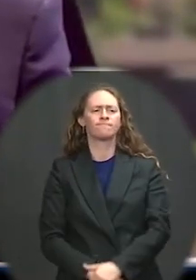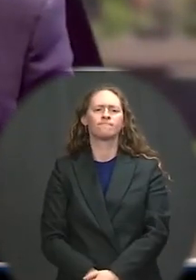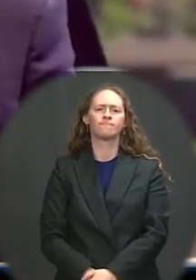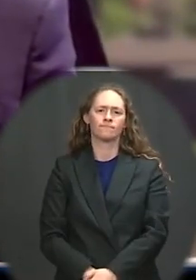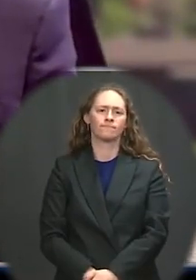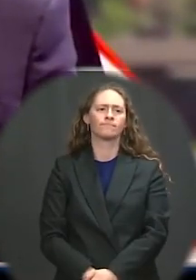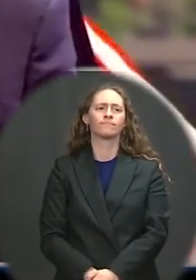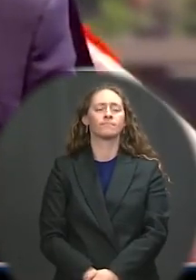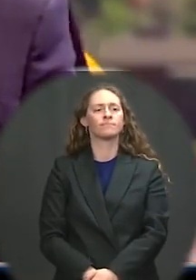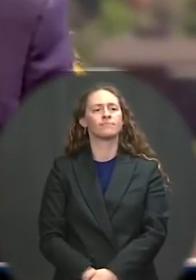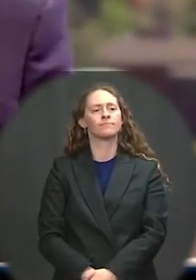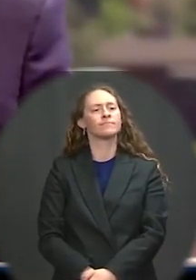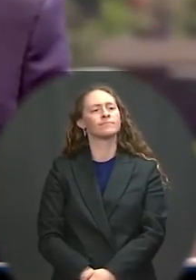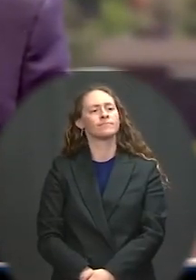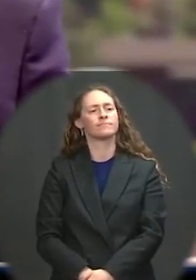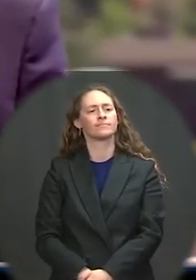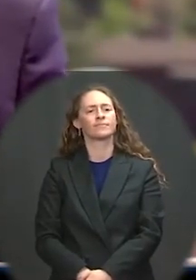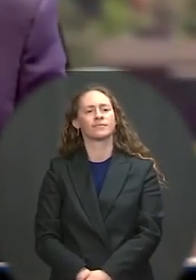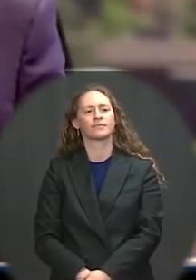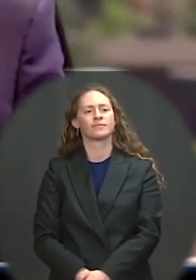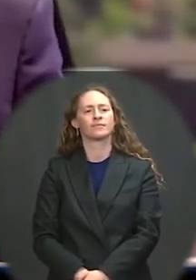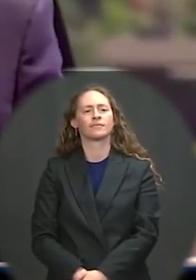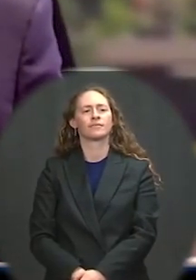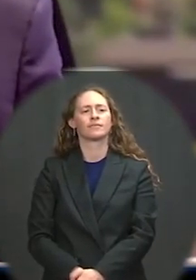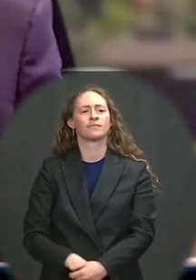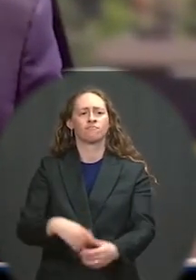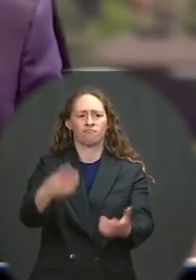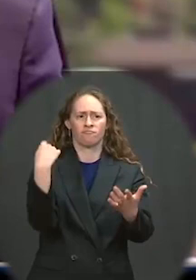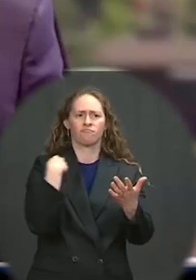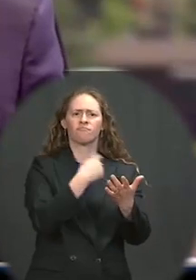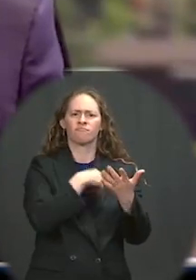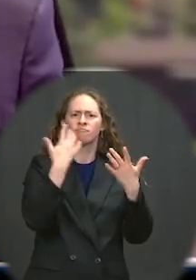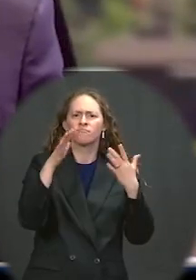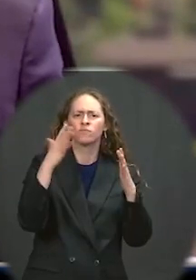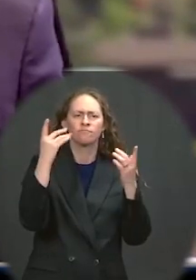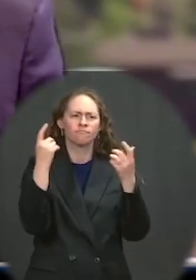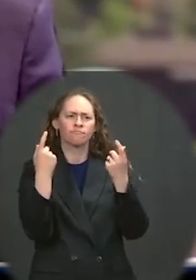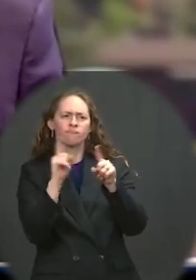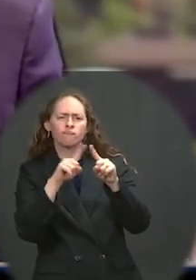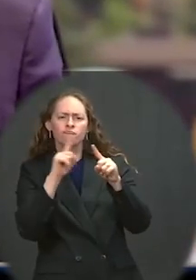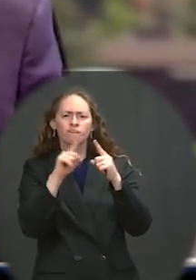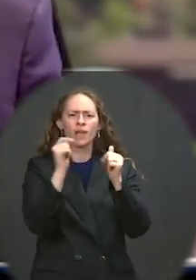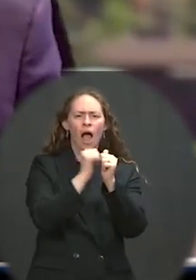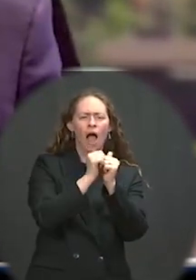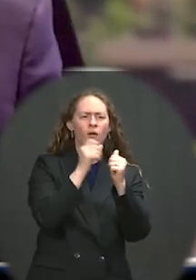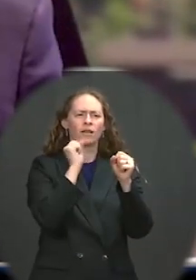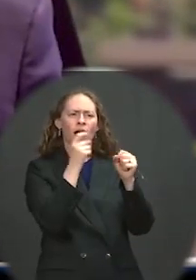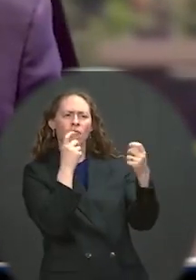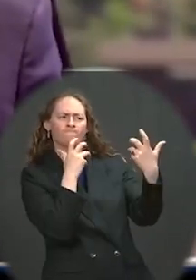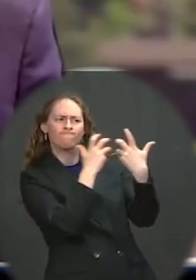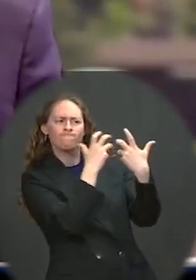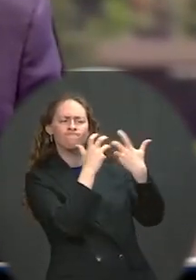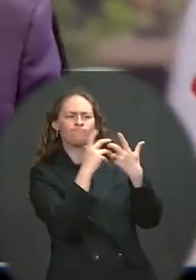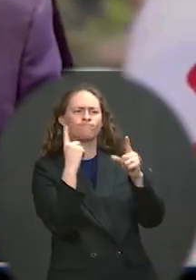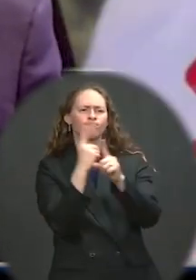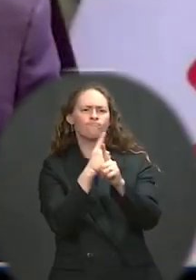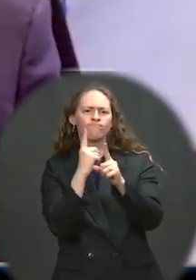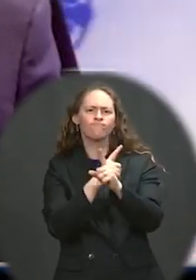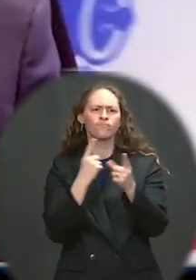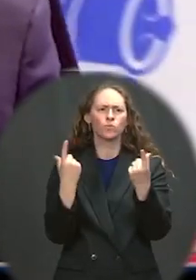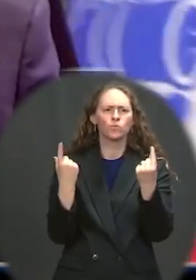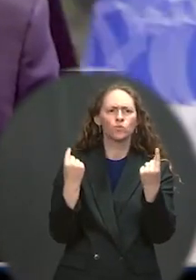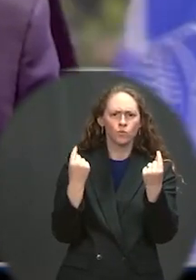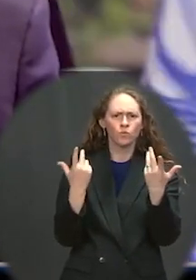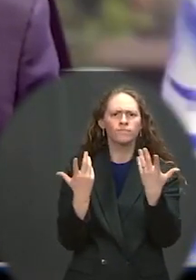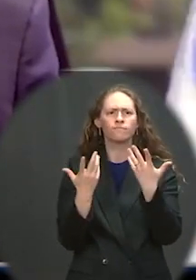is in bounds important — out of bounds for other nations — to